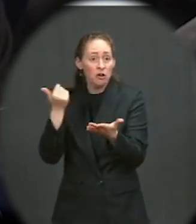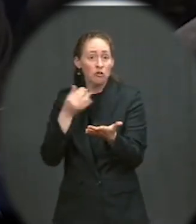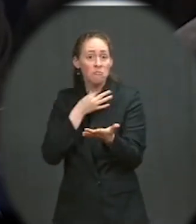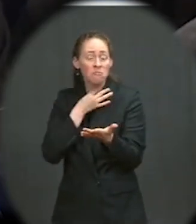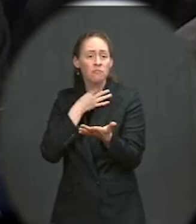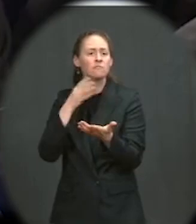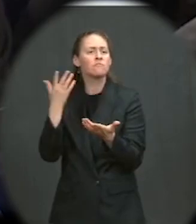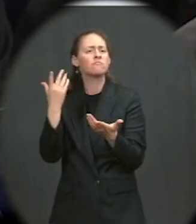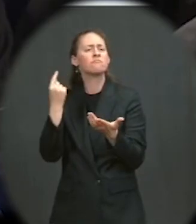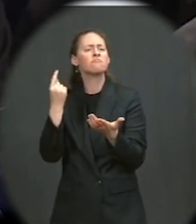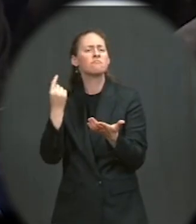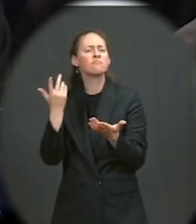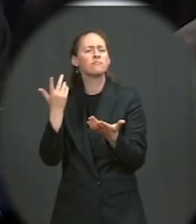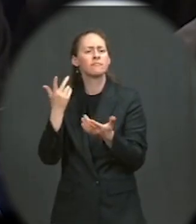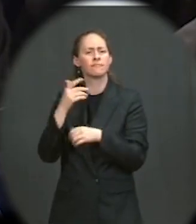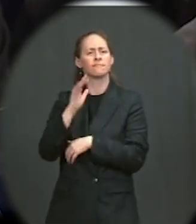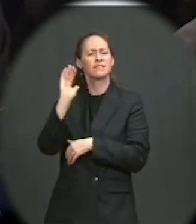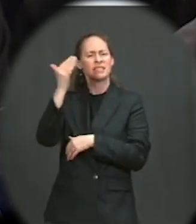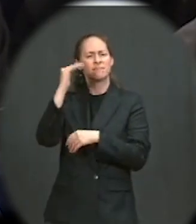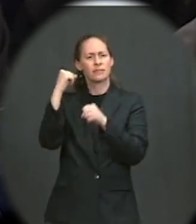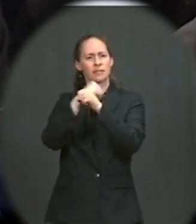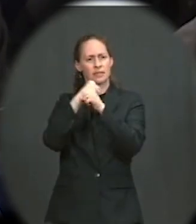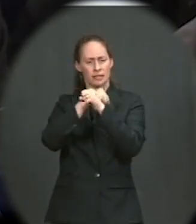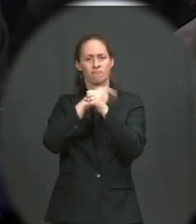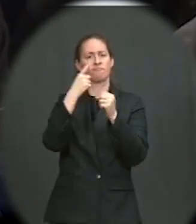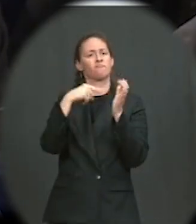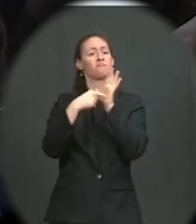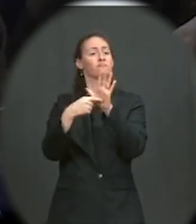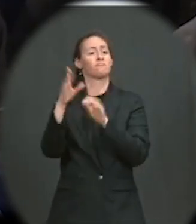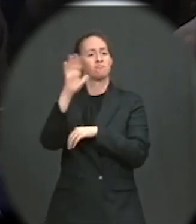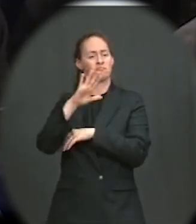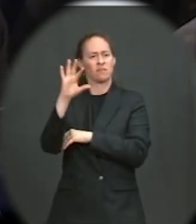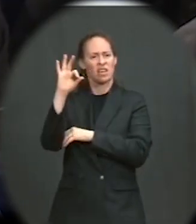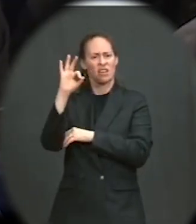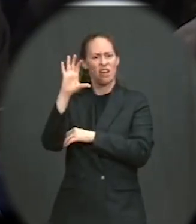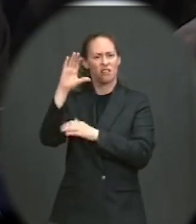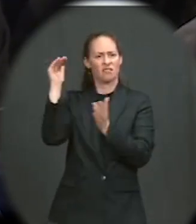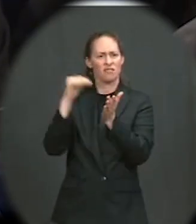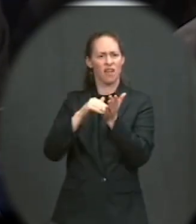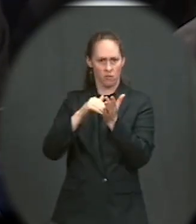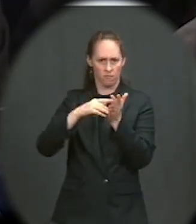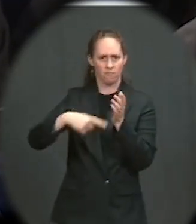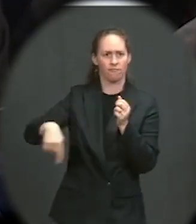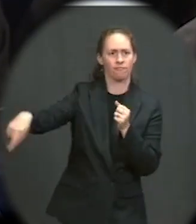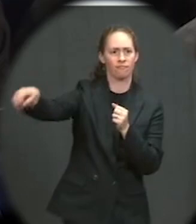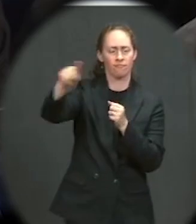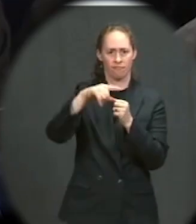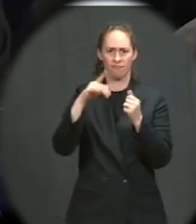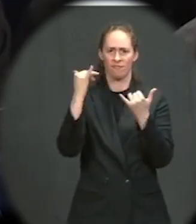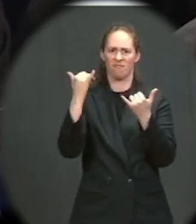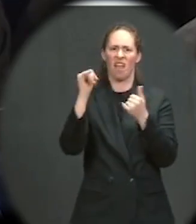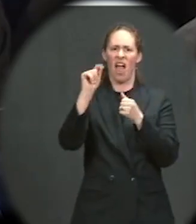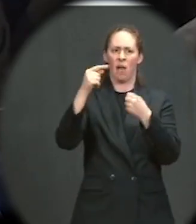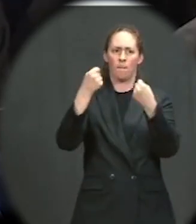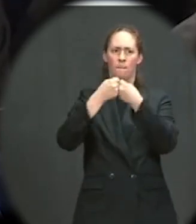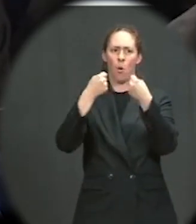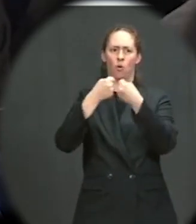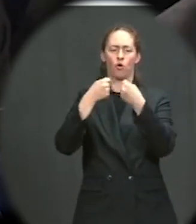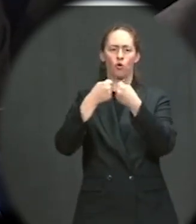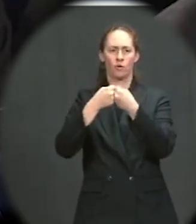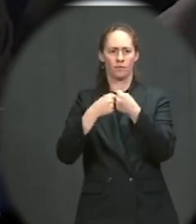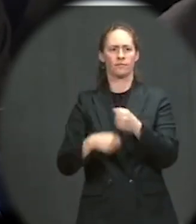interactions or encounters on the southwest border so far this fiscal year. 170,000-odd per month the last three months.